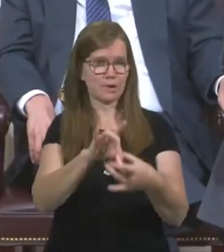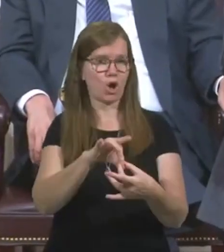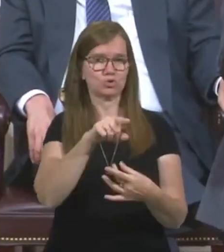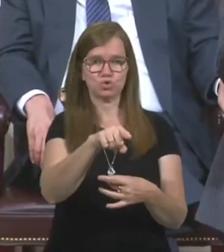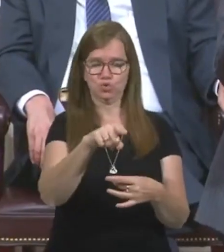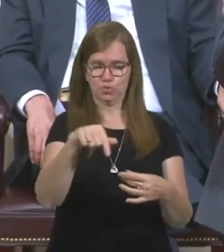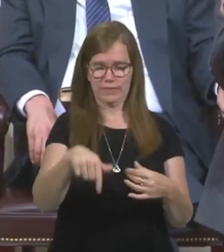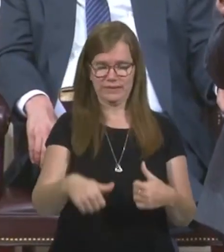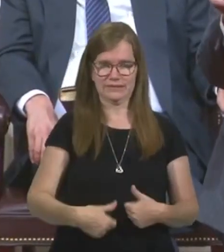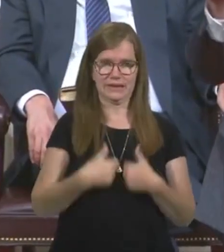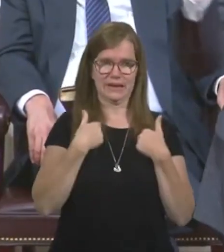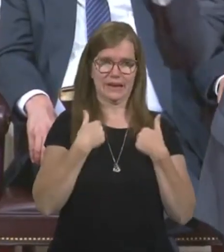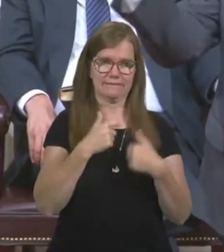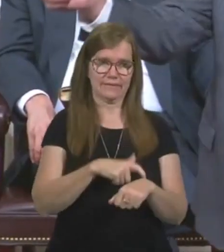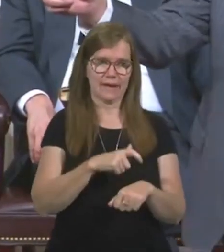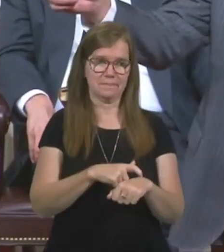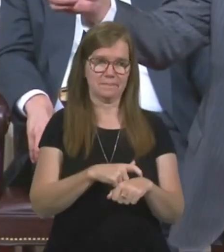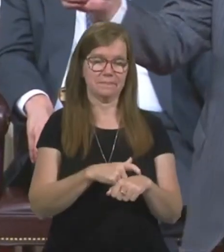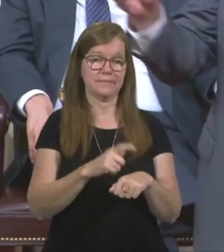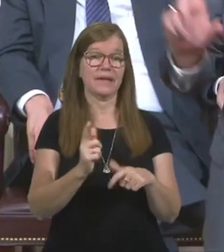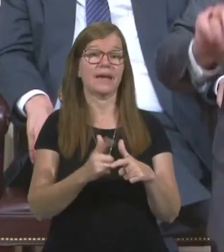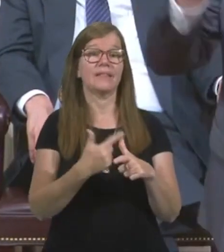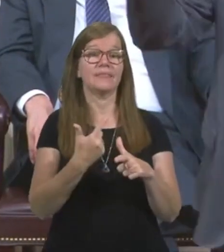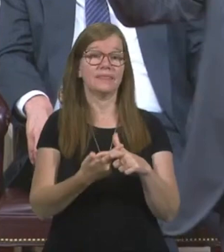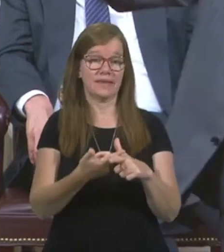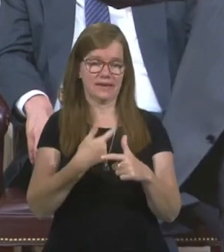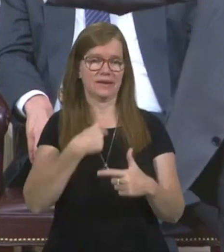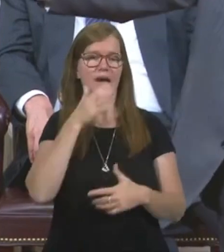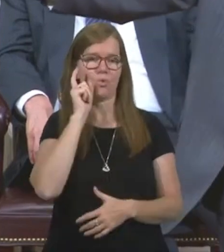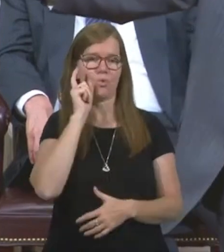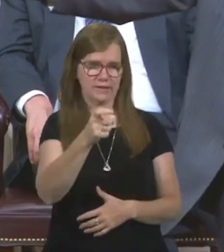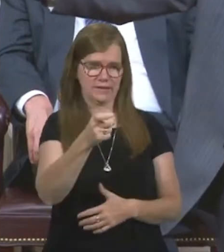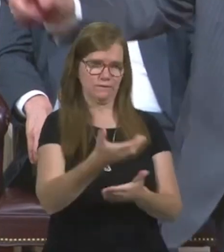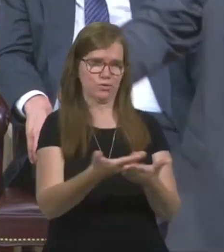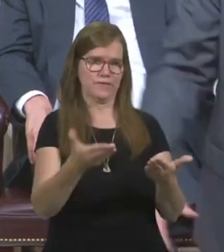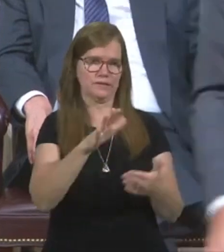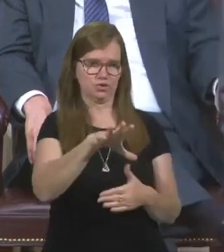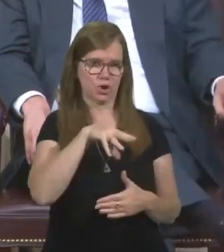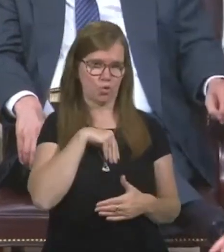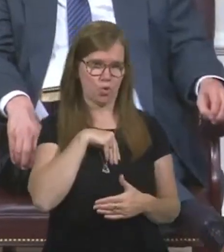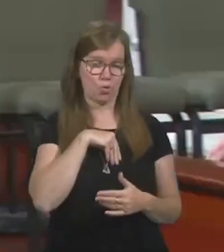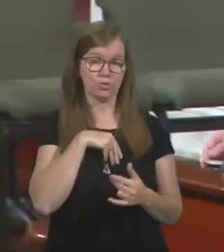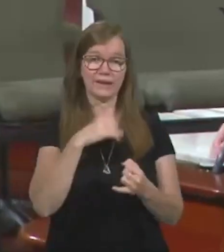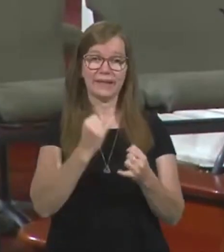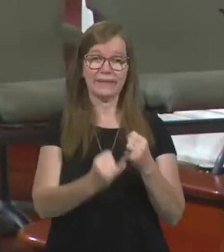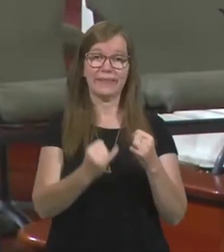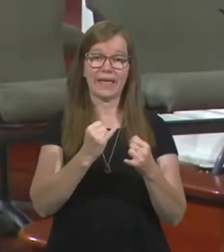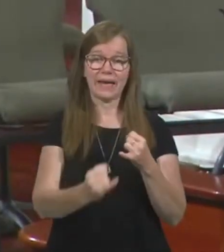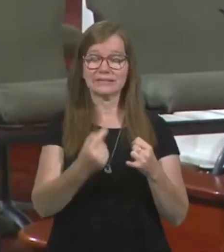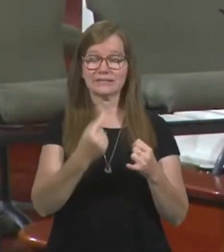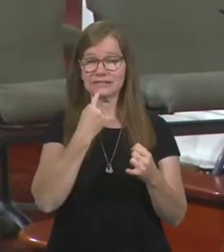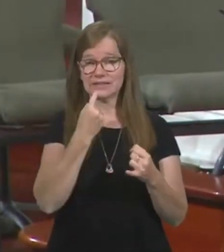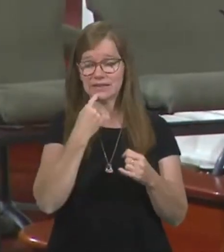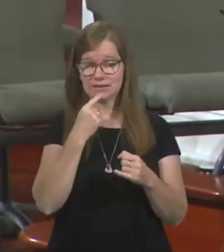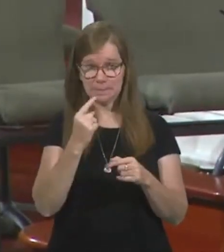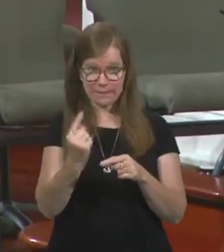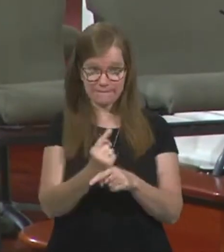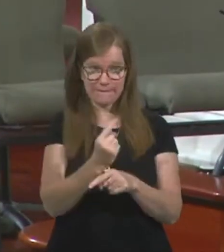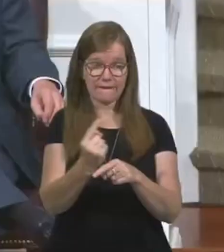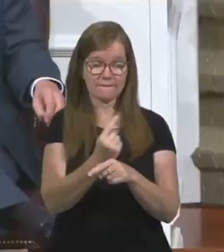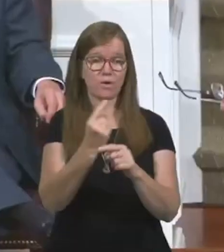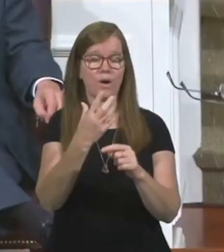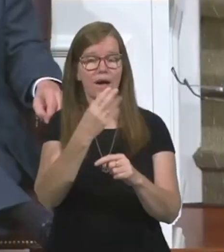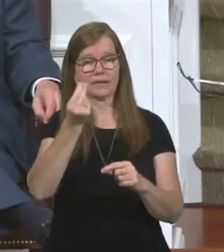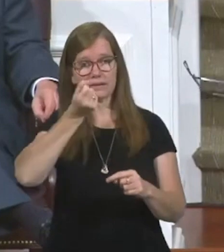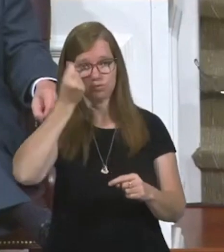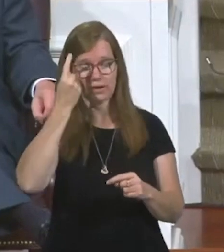this lifetime. And then I'll give you things that are your own. Then the last thing he says is be faithful with and